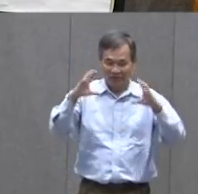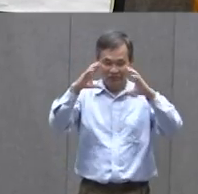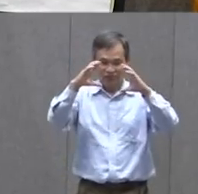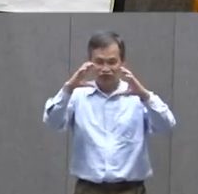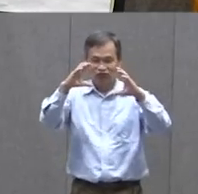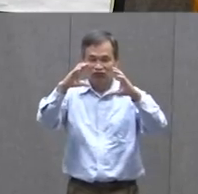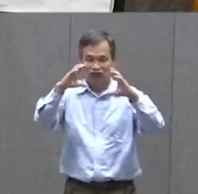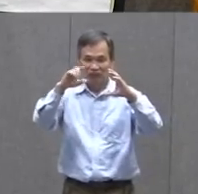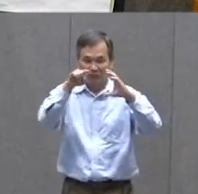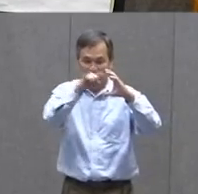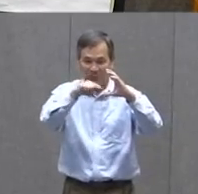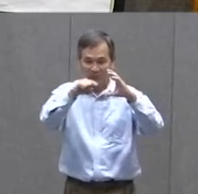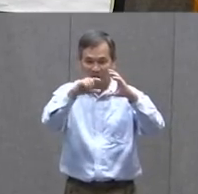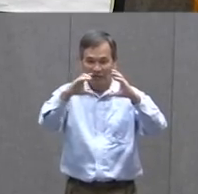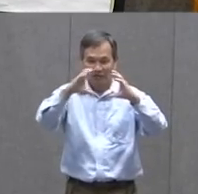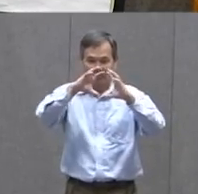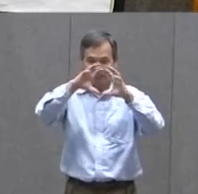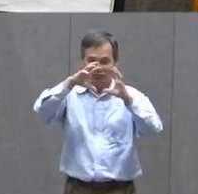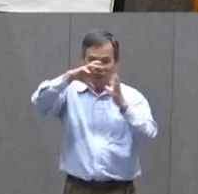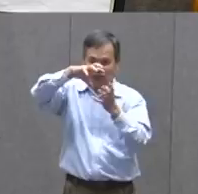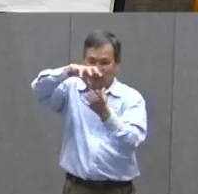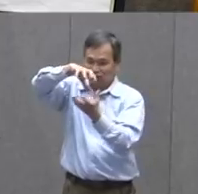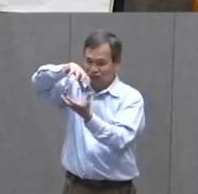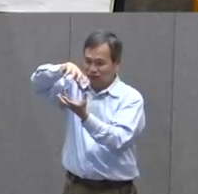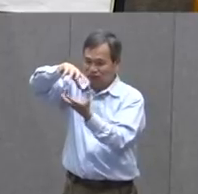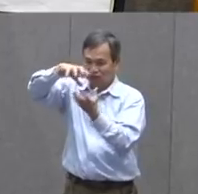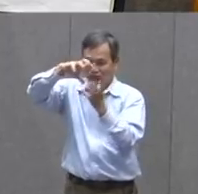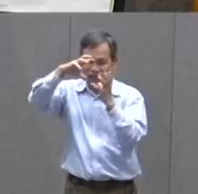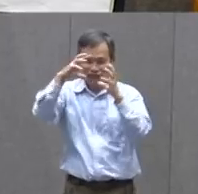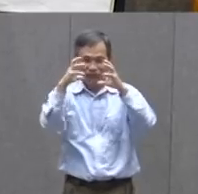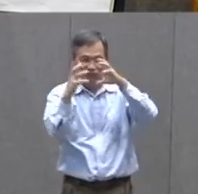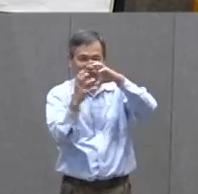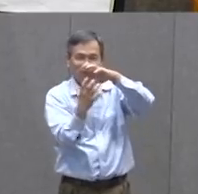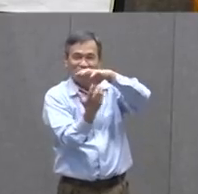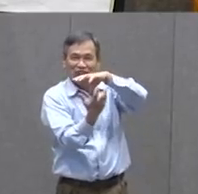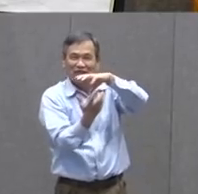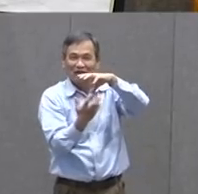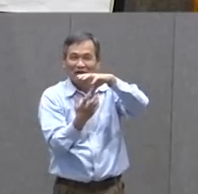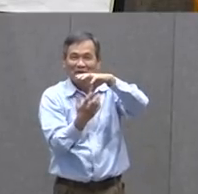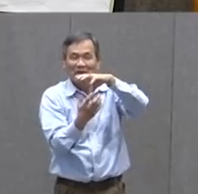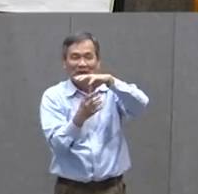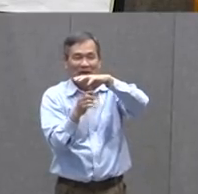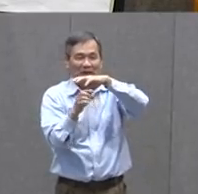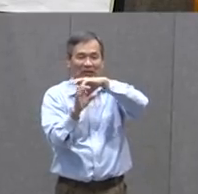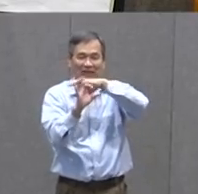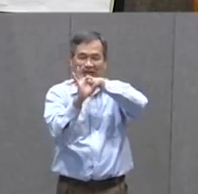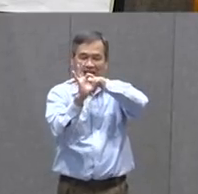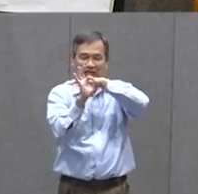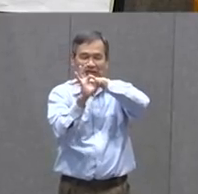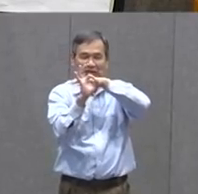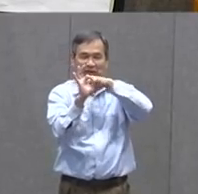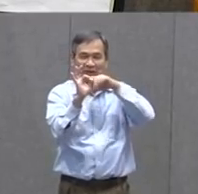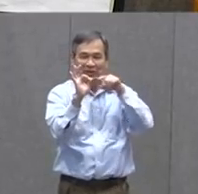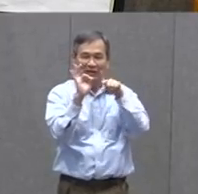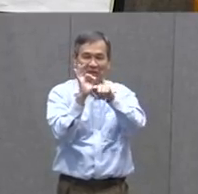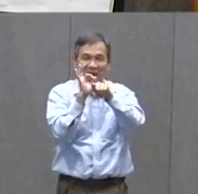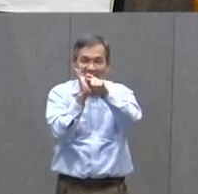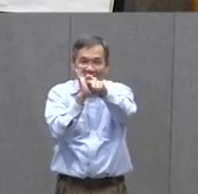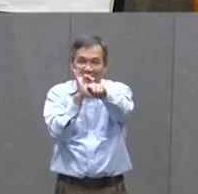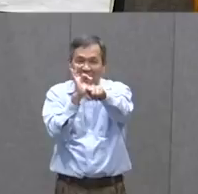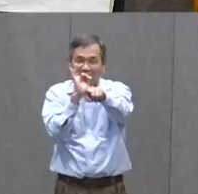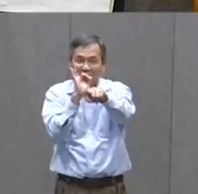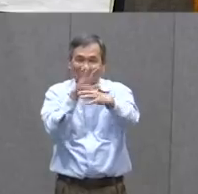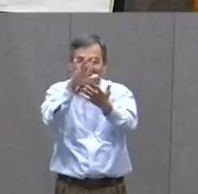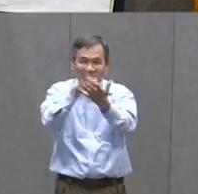Places Here For Electronics And Weapons And All That Kind Of Stuff And Then It Has A Weapon That Comes Out